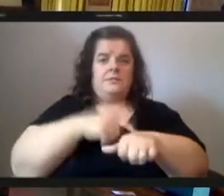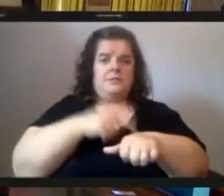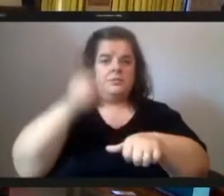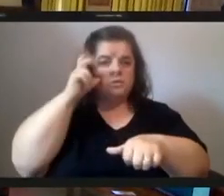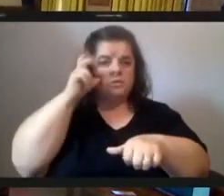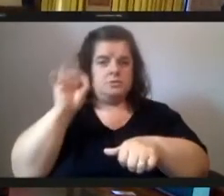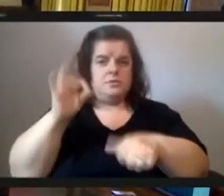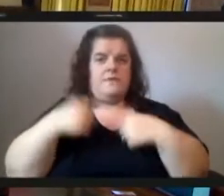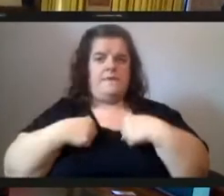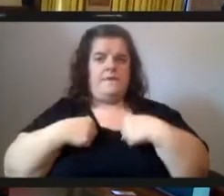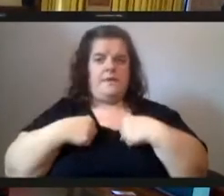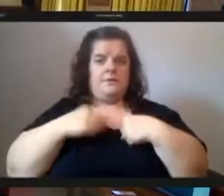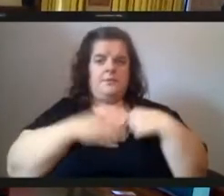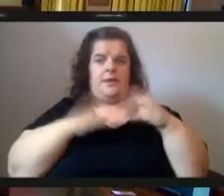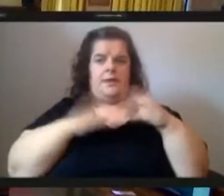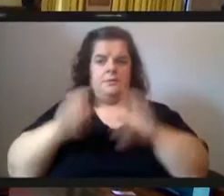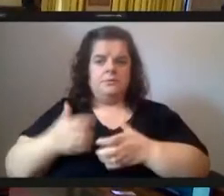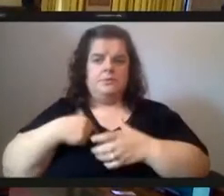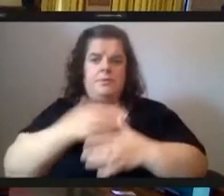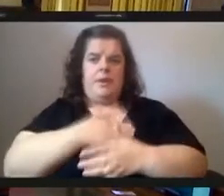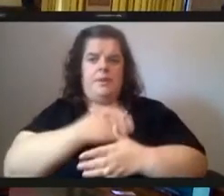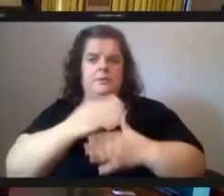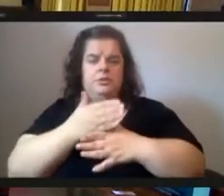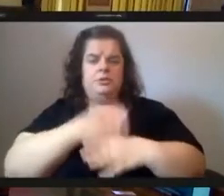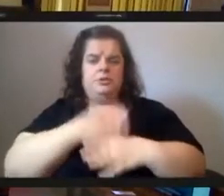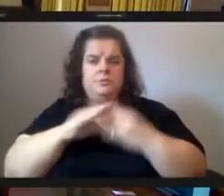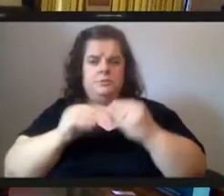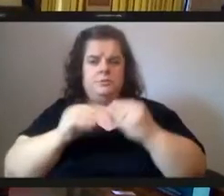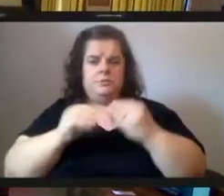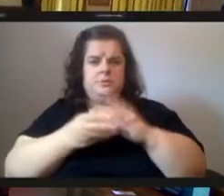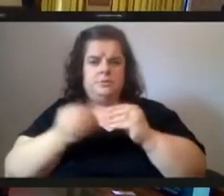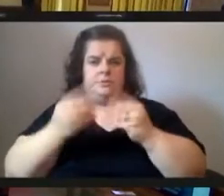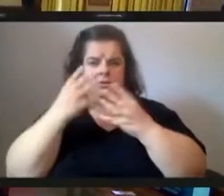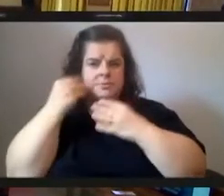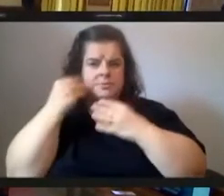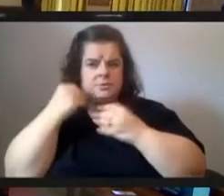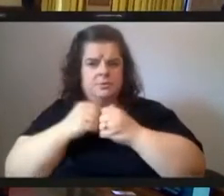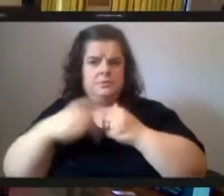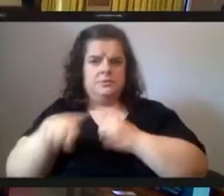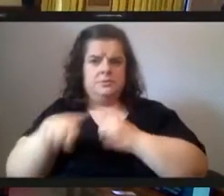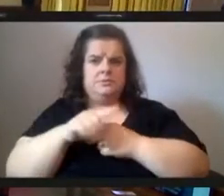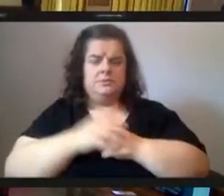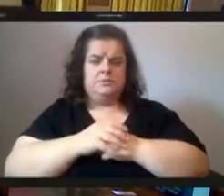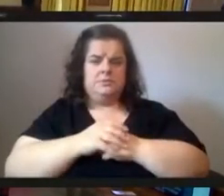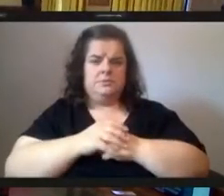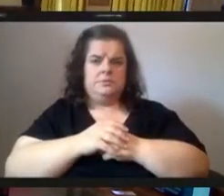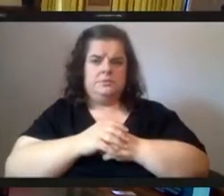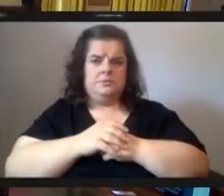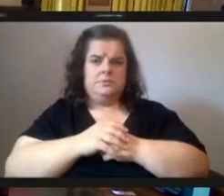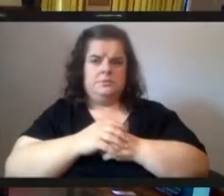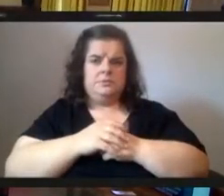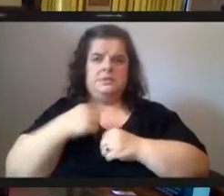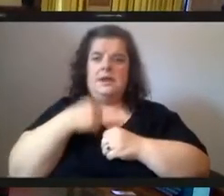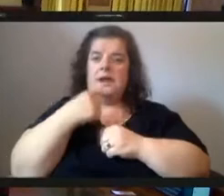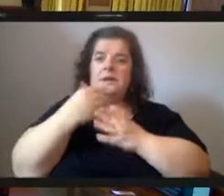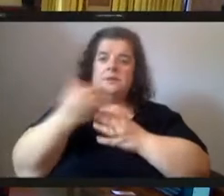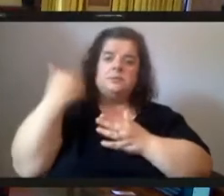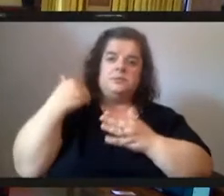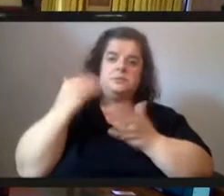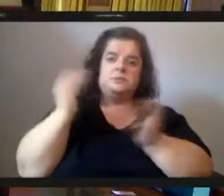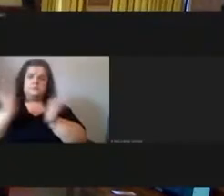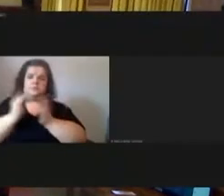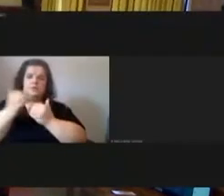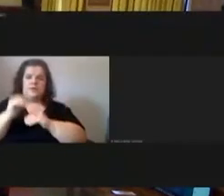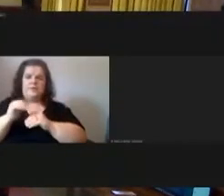or my organization and i'm happy to share my story and experience with you as i stated previously we are small and limited sorry i'm gonna have